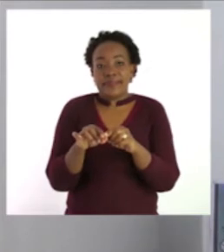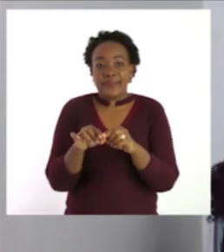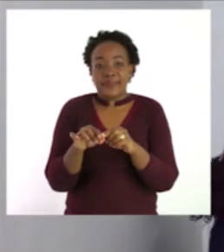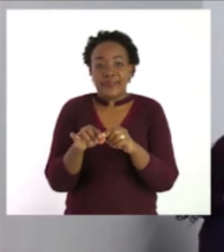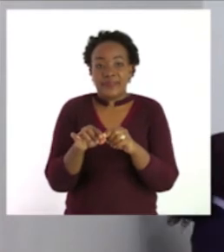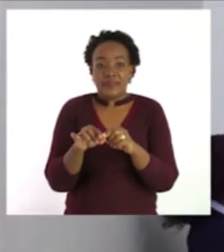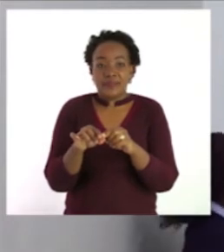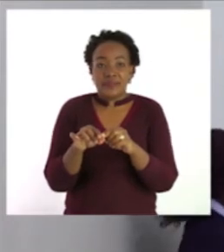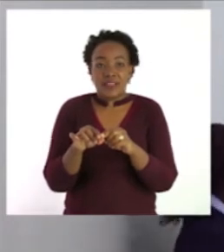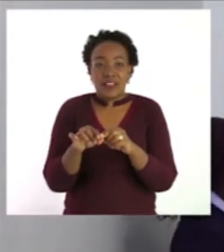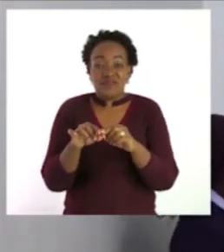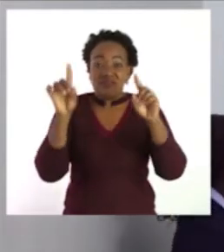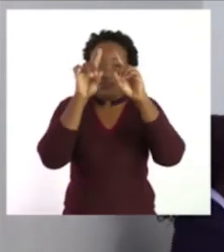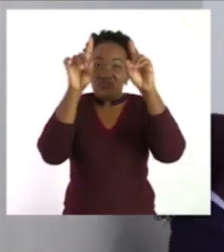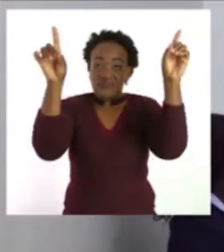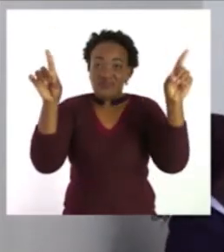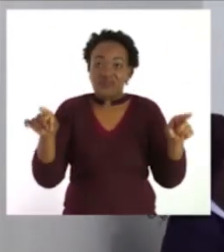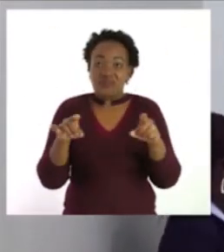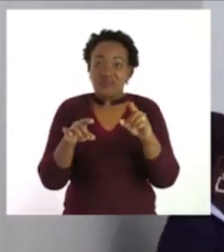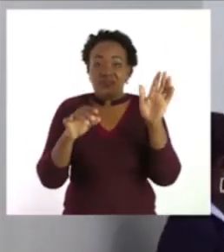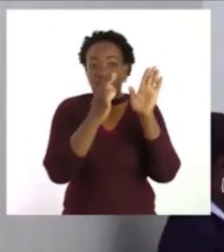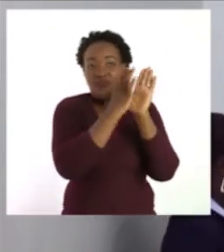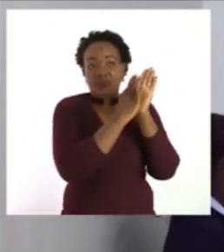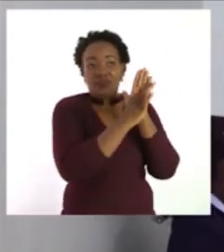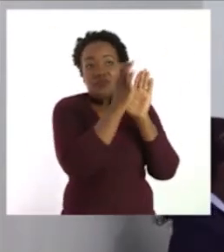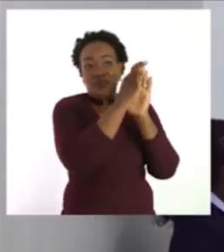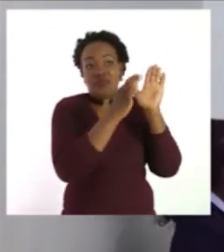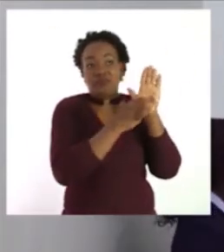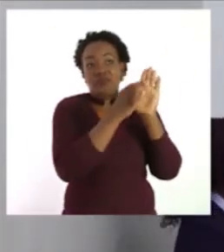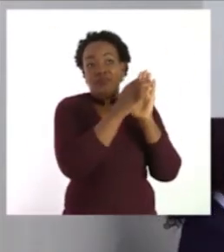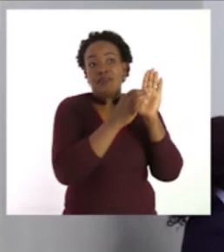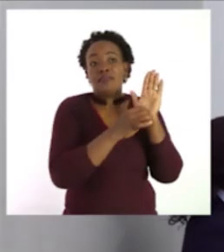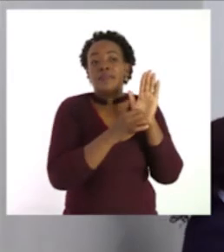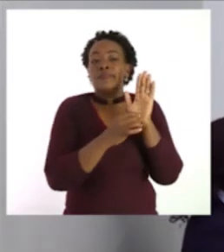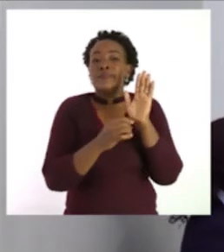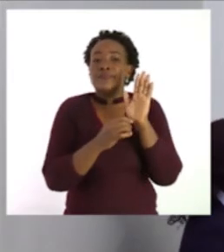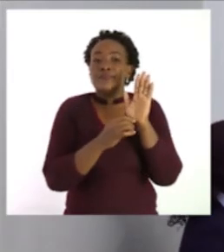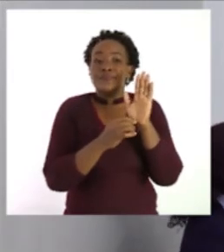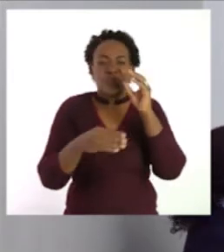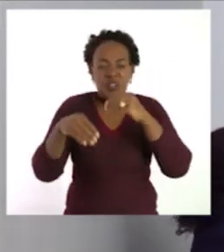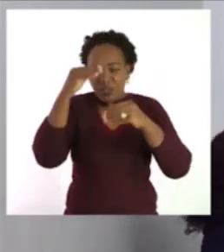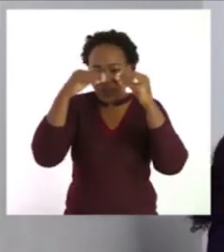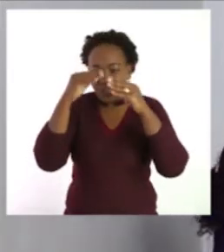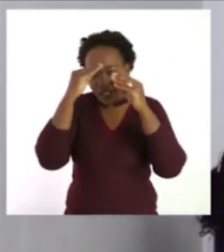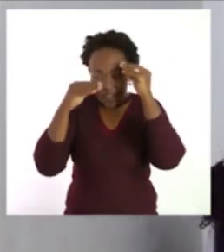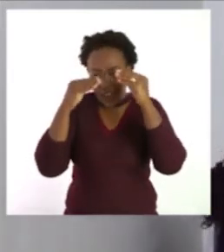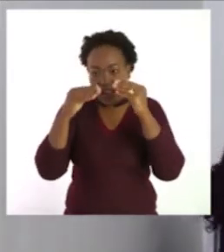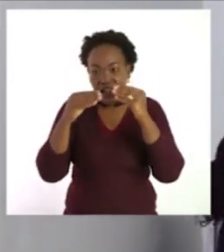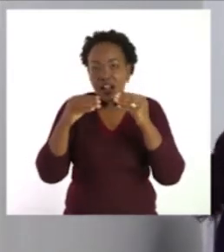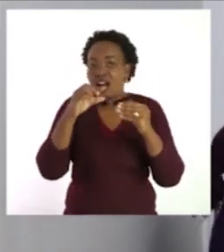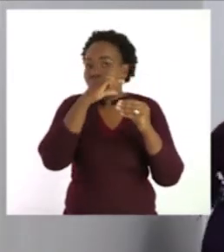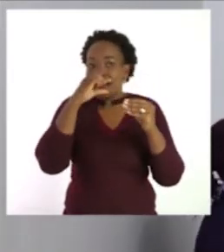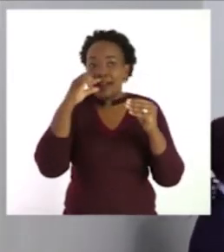This is our fraction chart and on this chart, we are going to learn to name